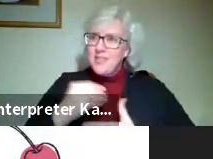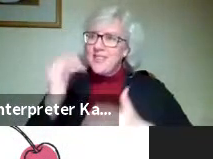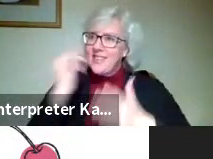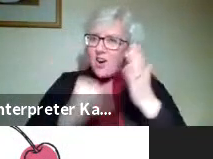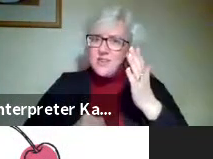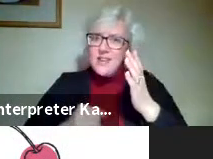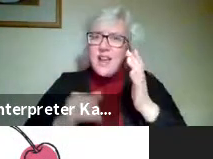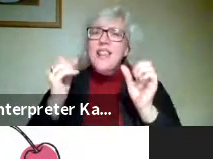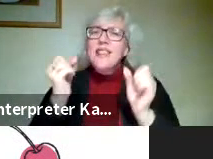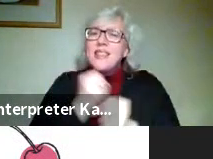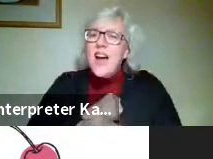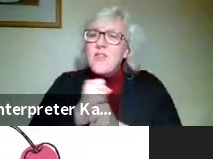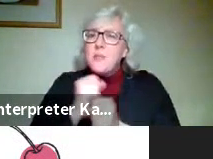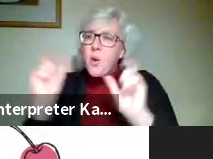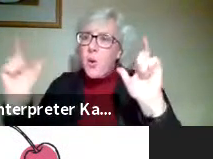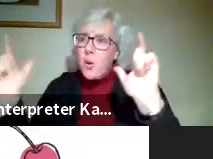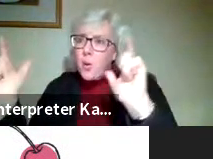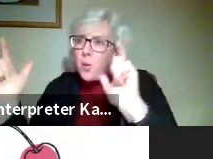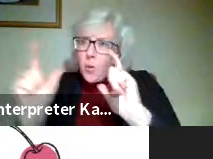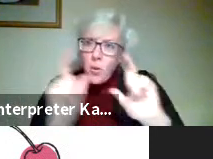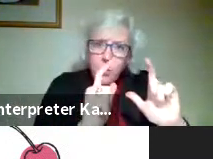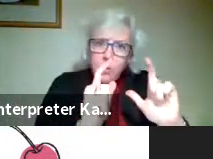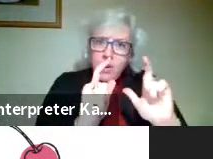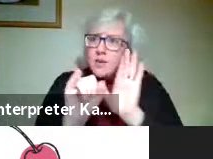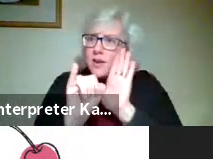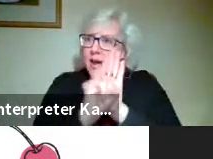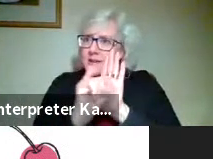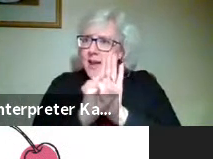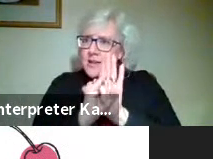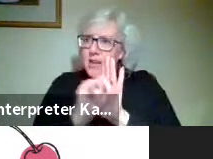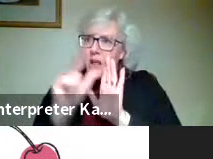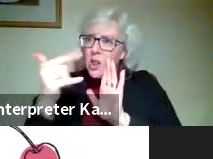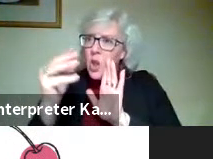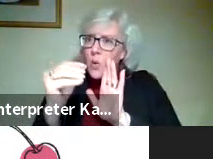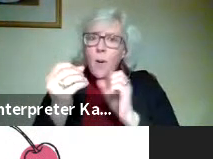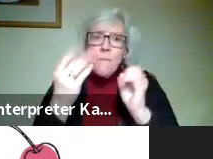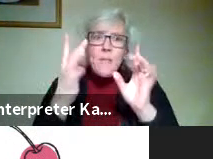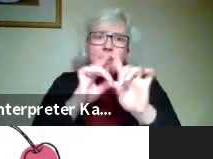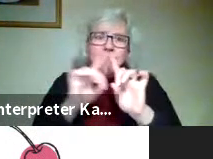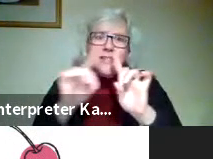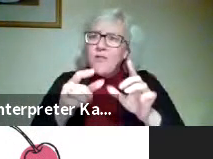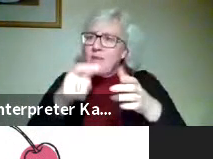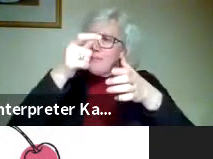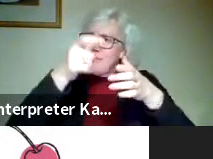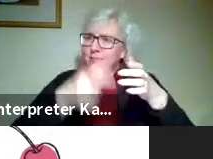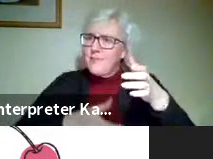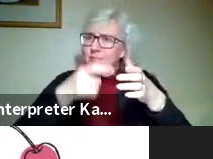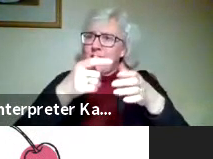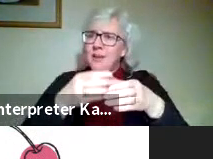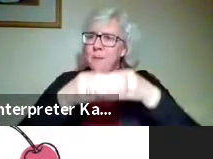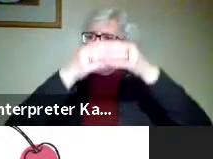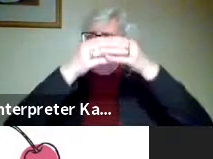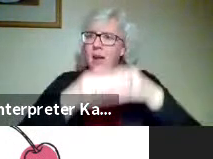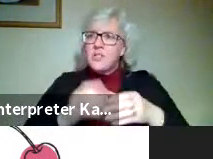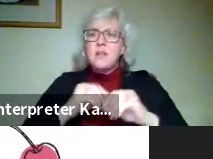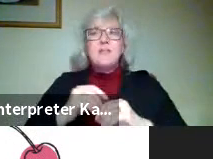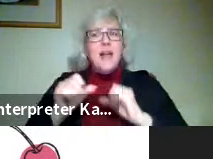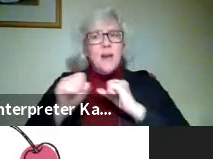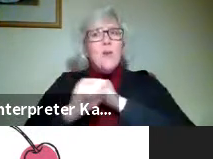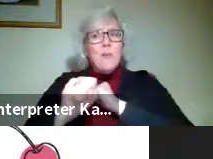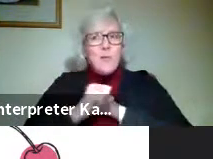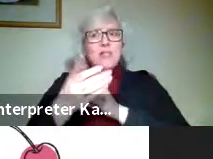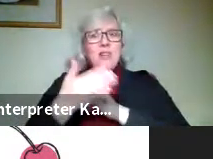scale your logo and the identity to multiple items such as packaging and promotional items. Great job.